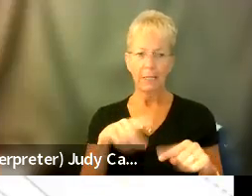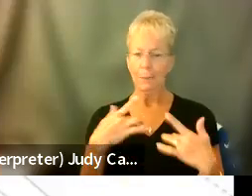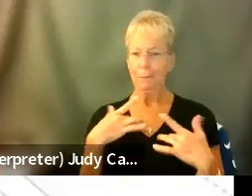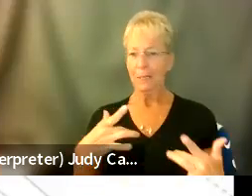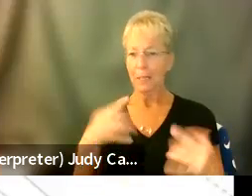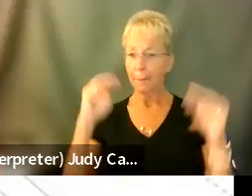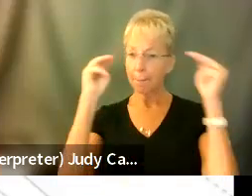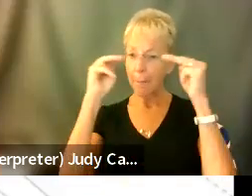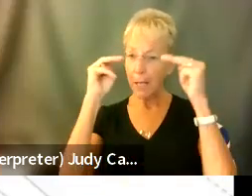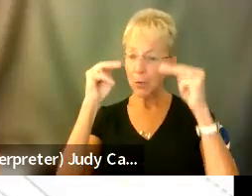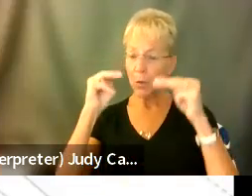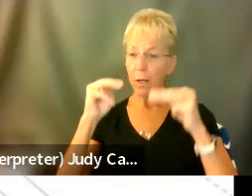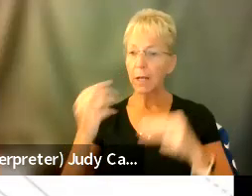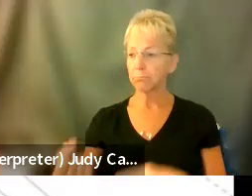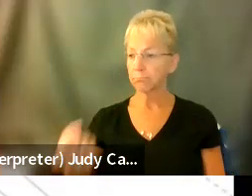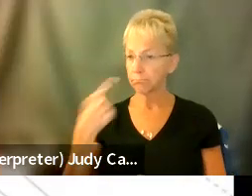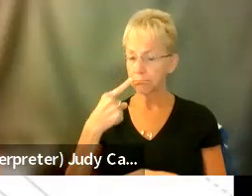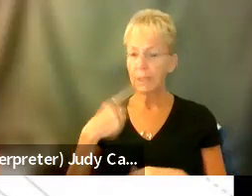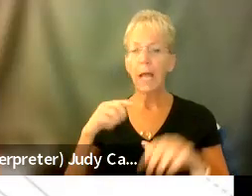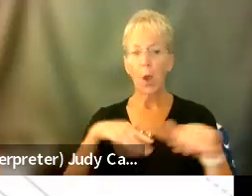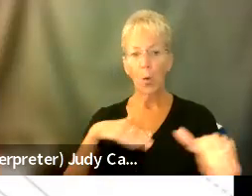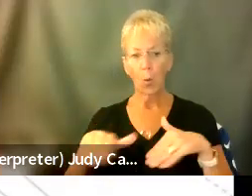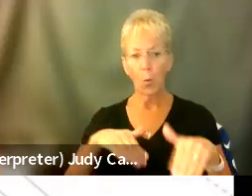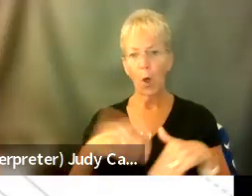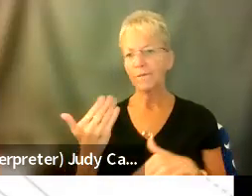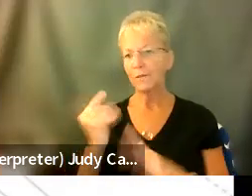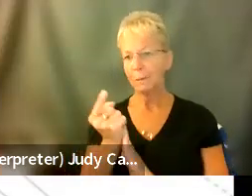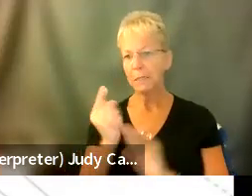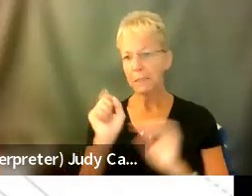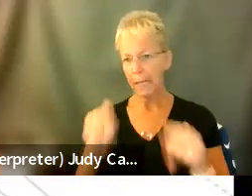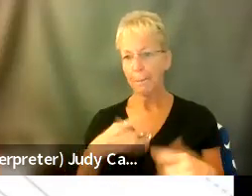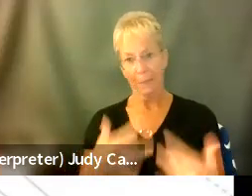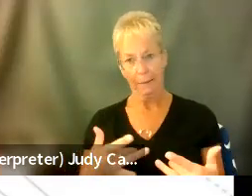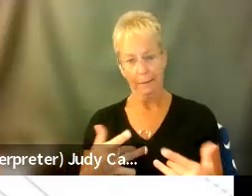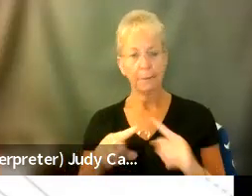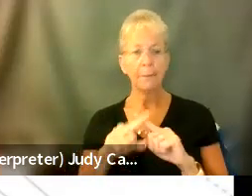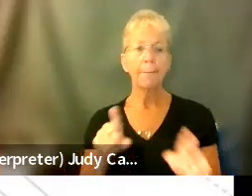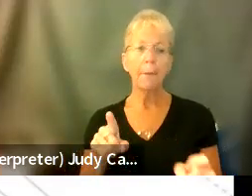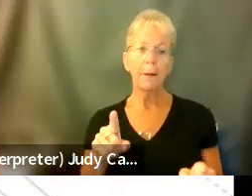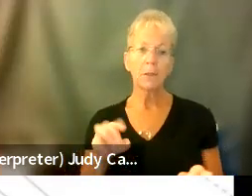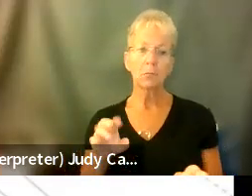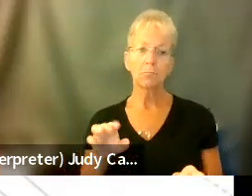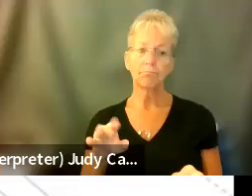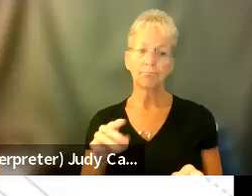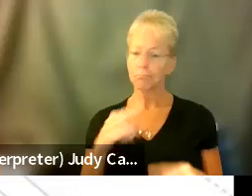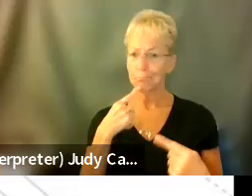get the migraine cocktail, I can walk within 15 minutes, but, um, it didn't work. I